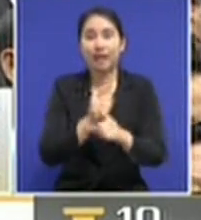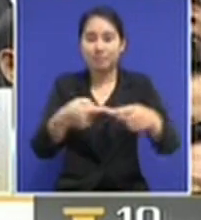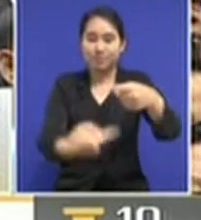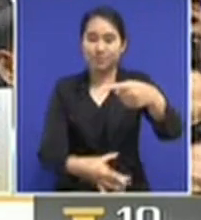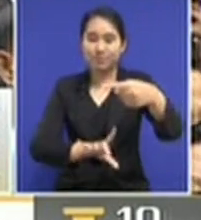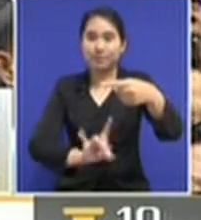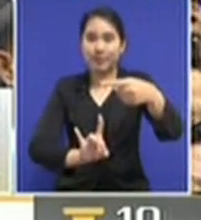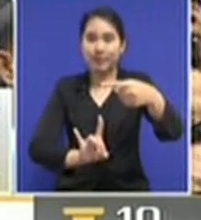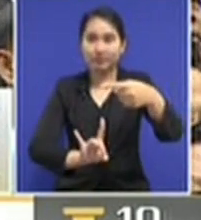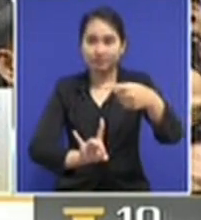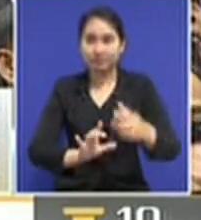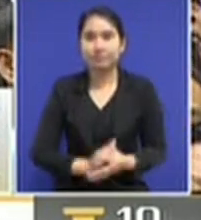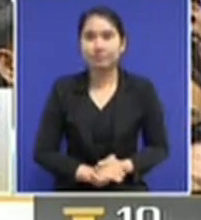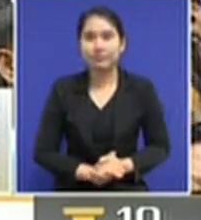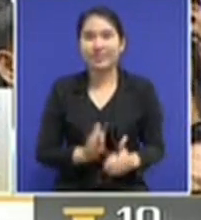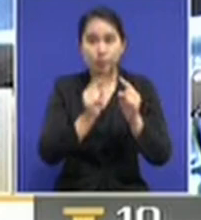parliament today?